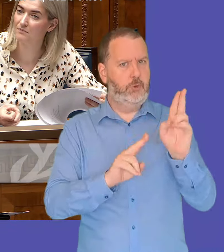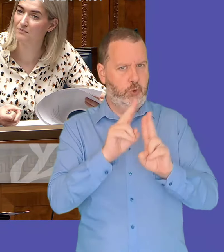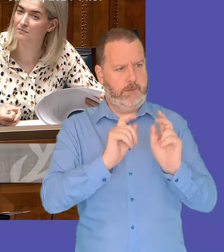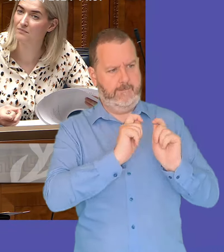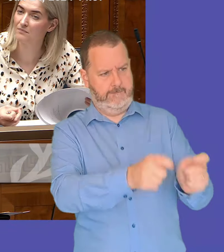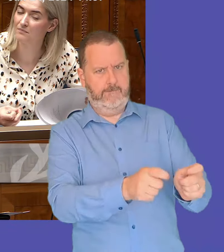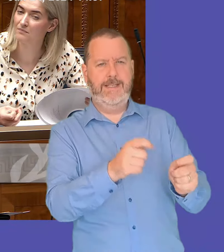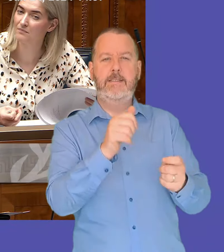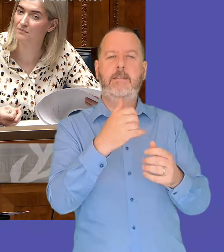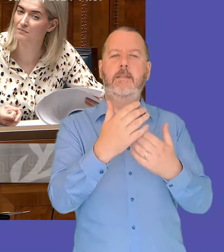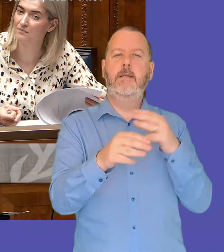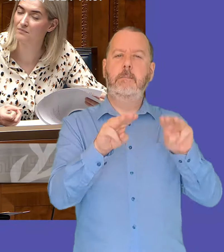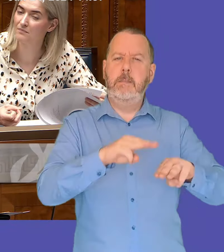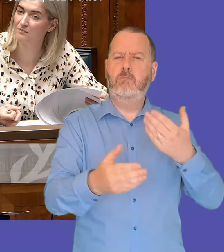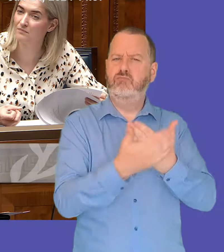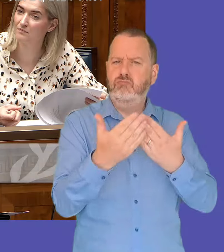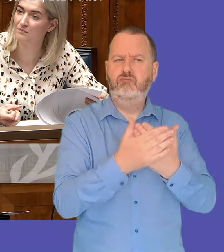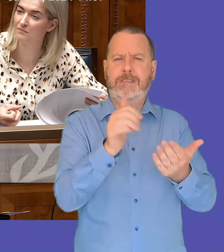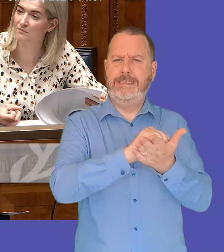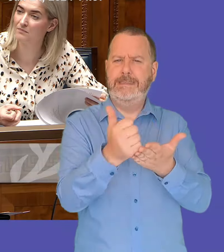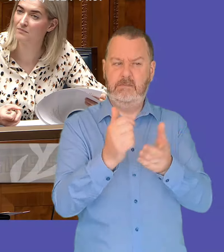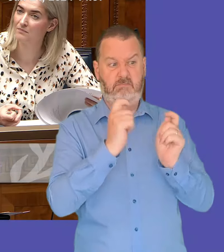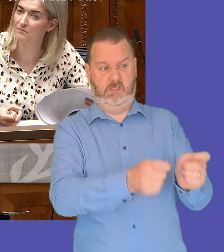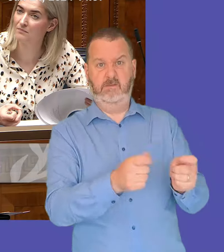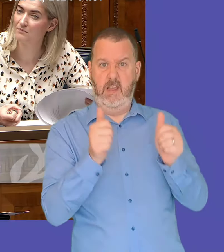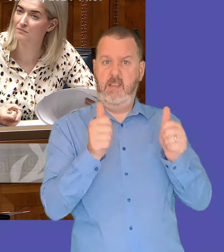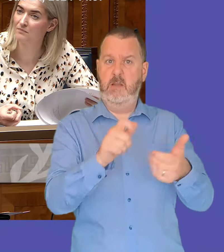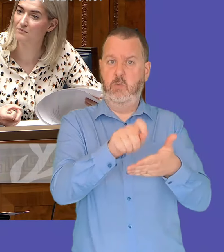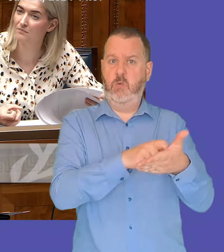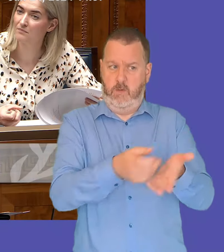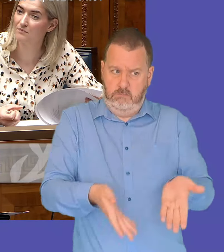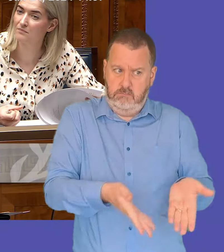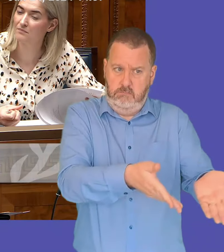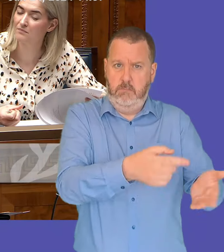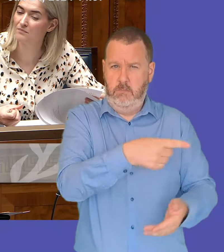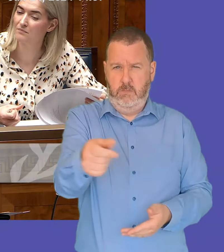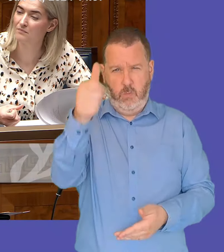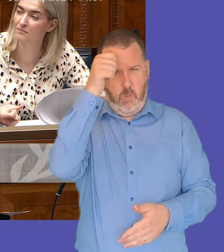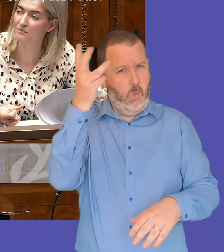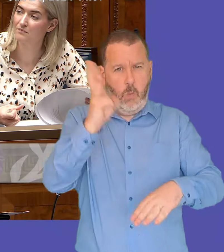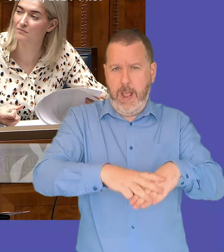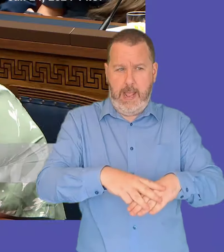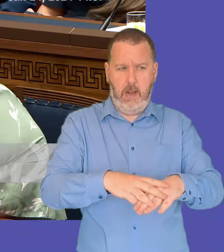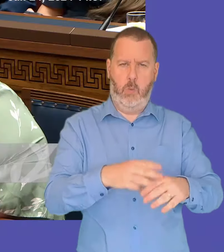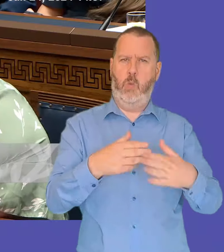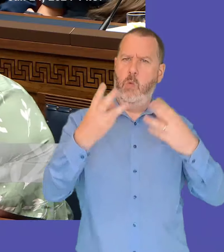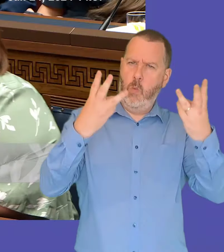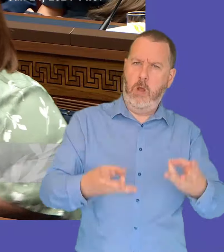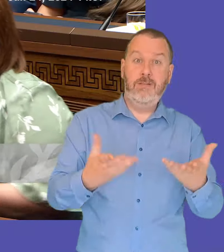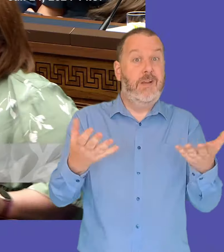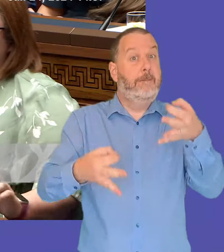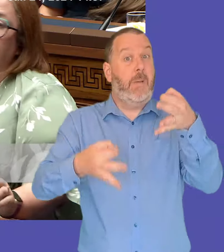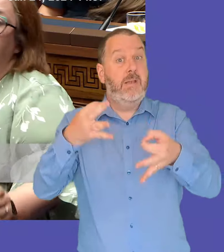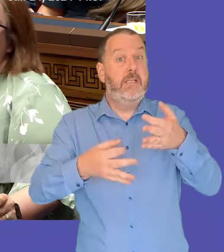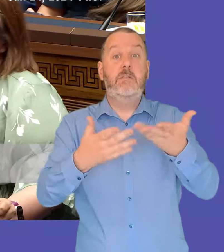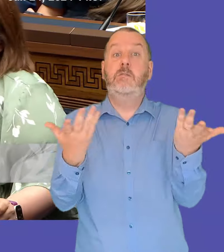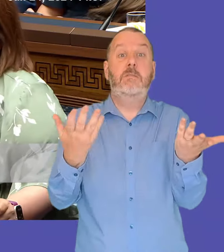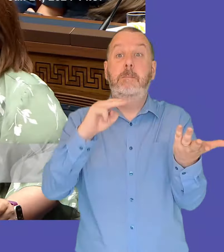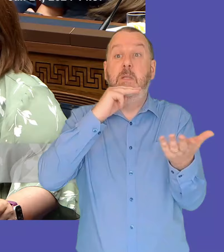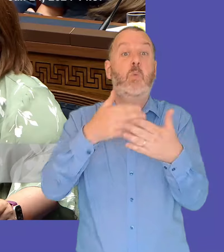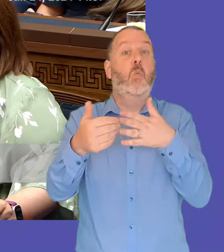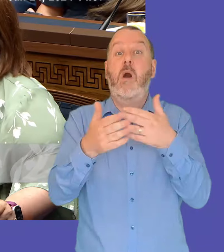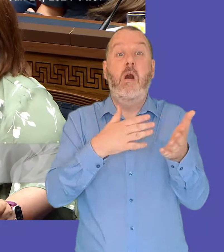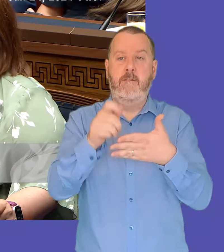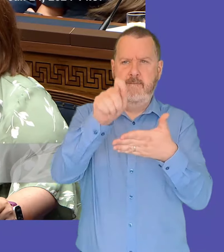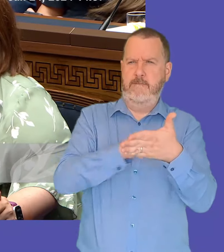young people i think that our young people are well in tune to what they need and what they want isn't that what politics is about it's about voting for change it's about